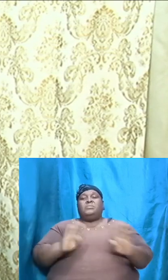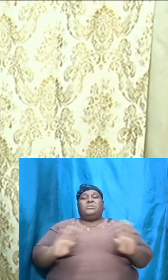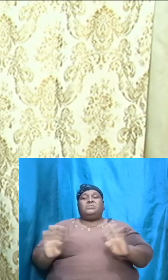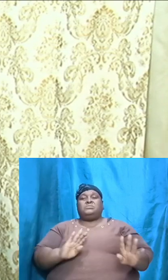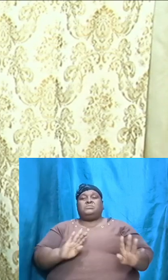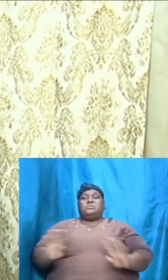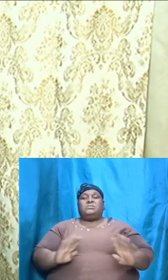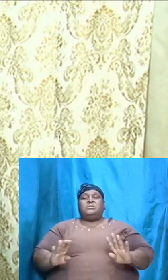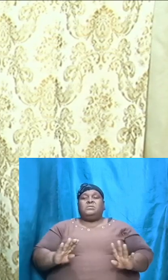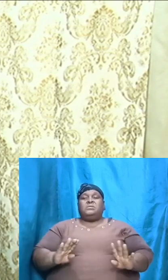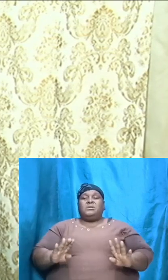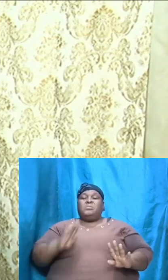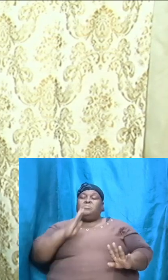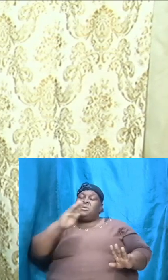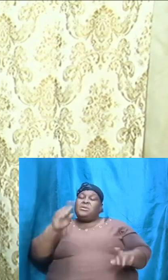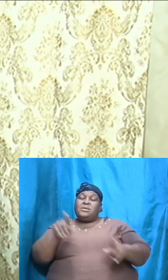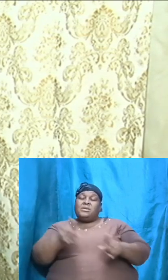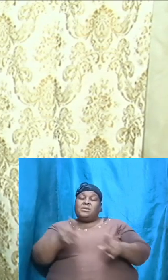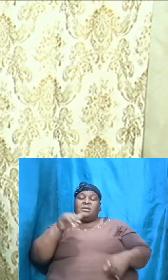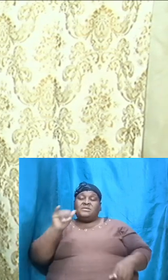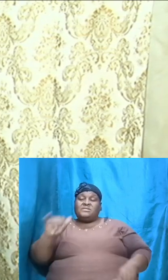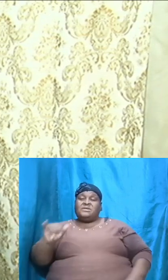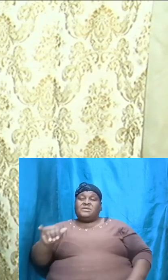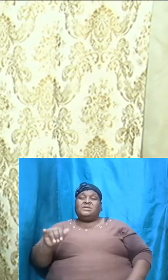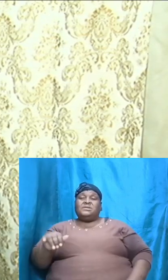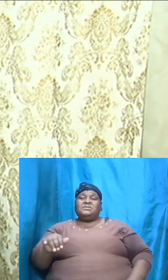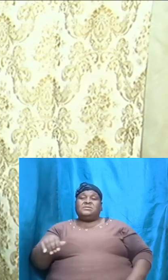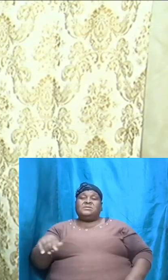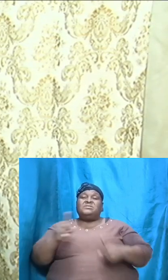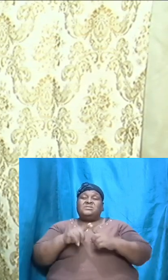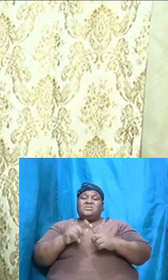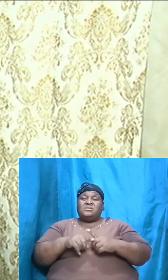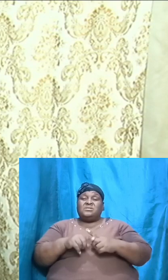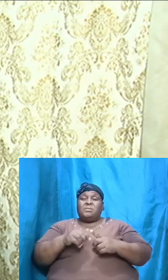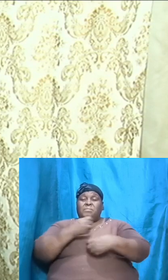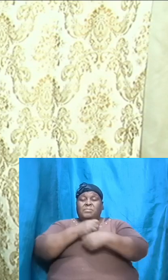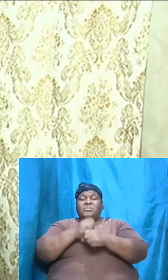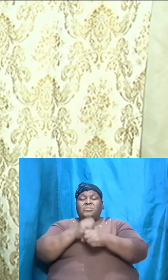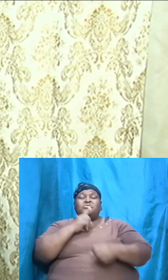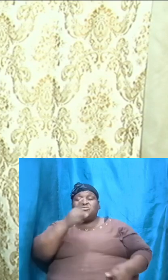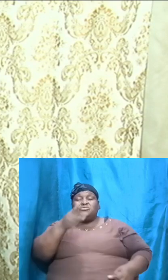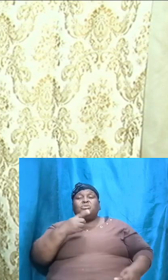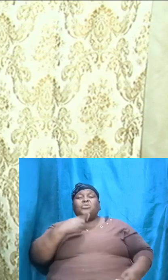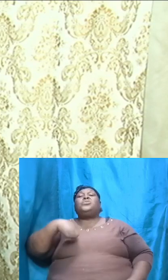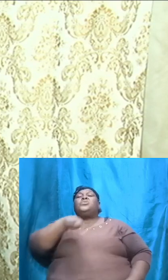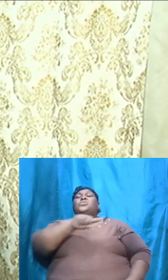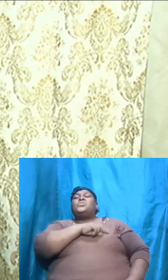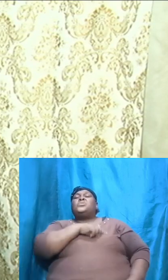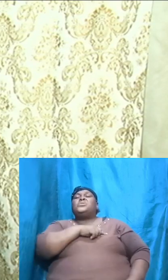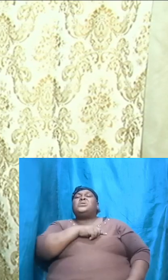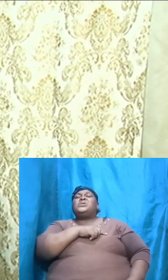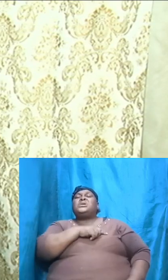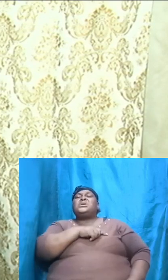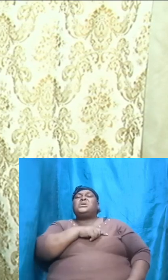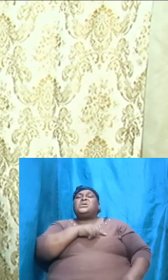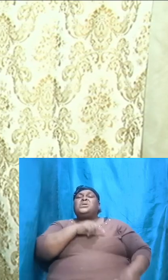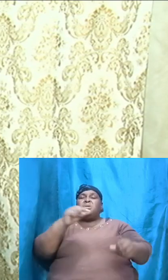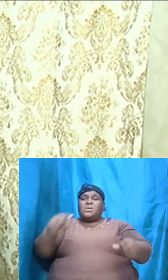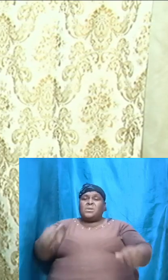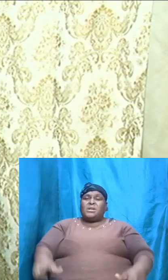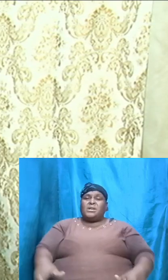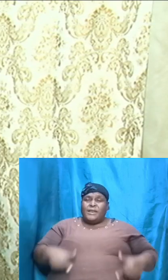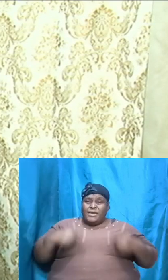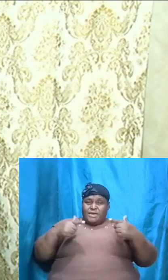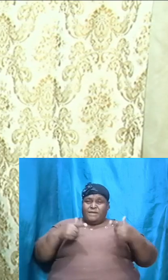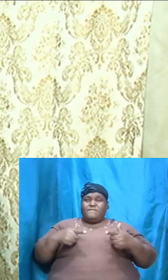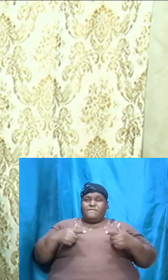that every time unless we make sure that we maintain our walk and